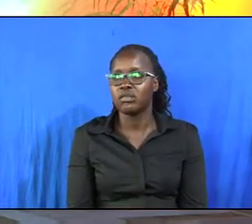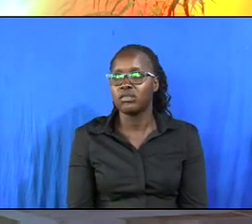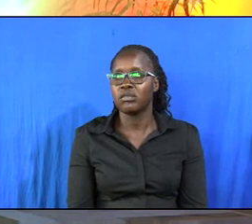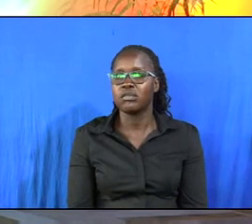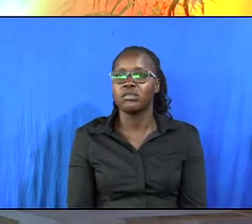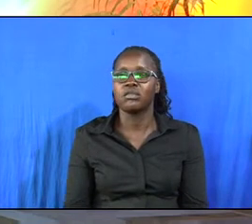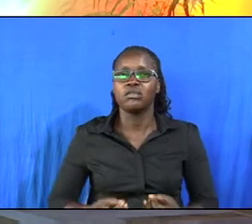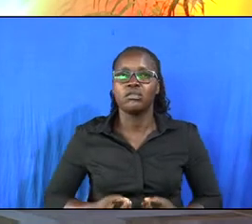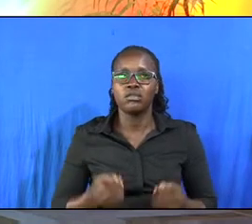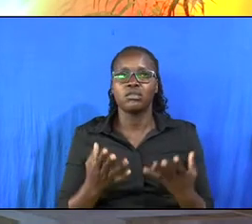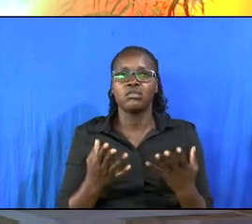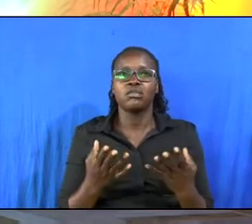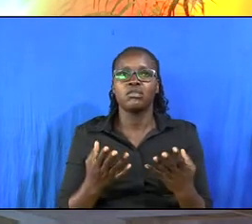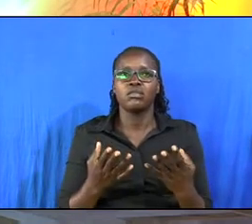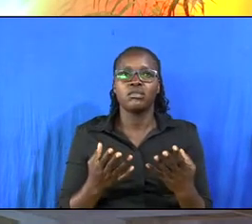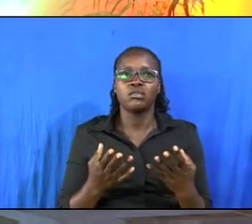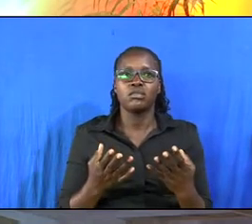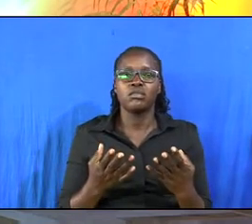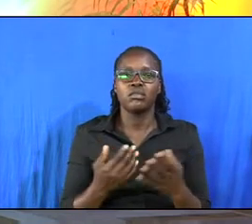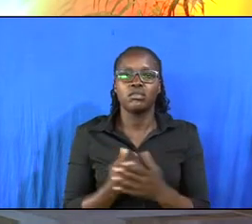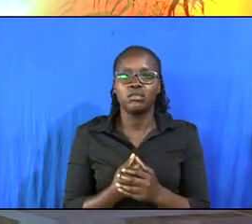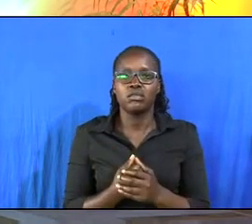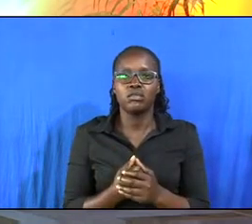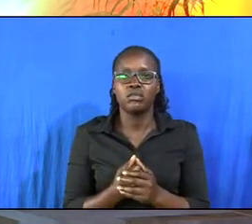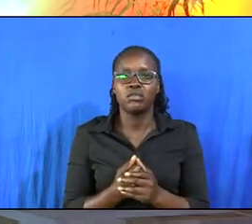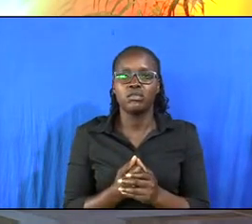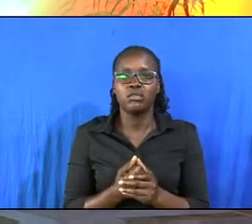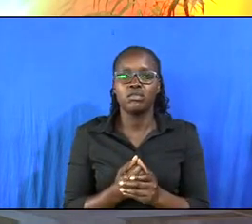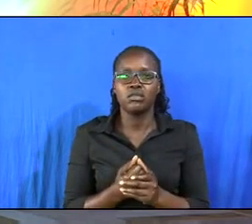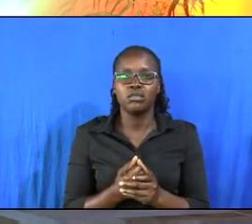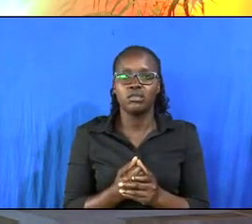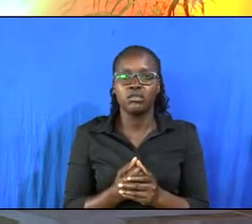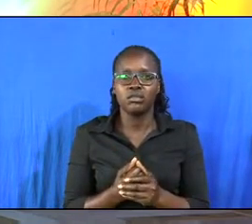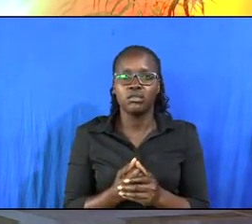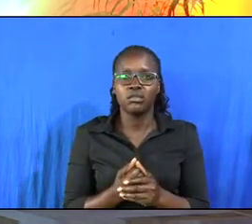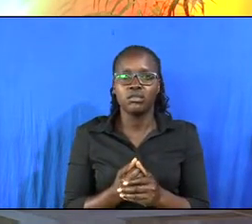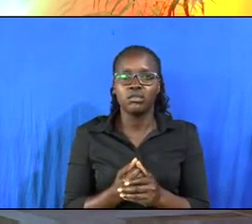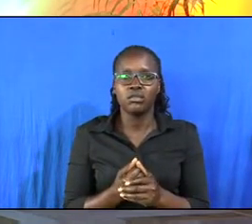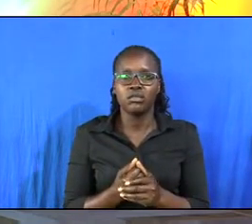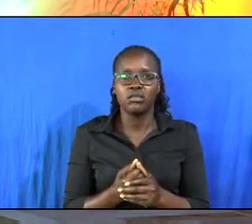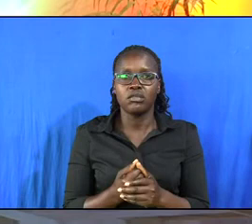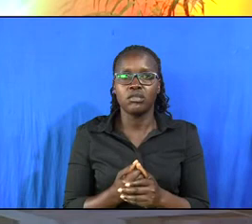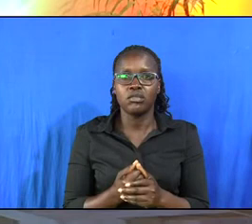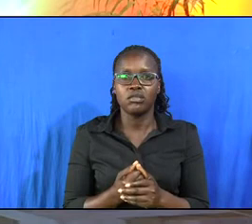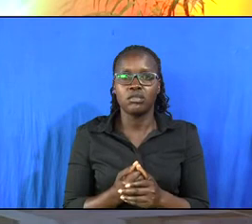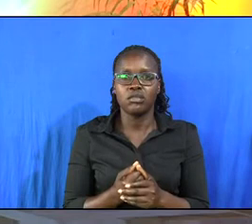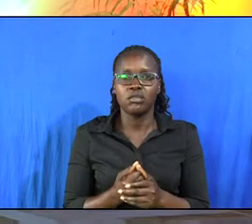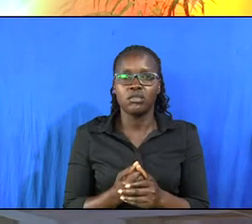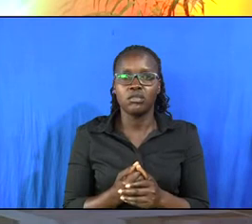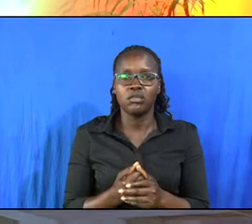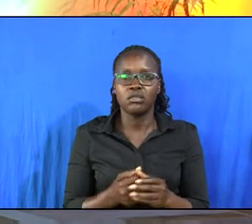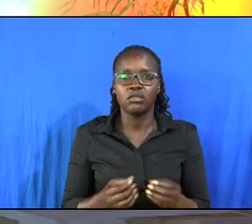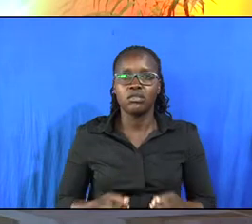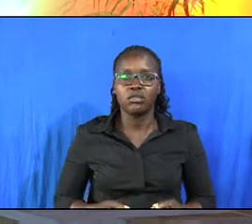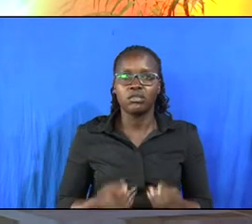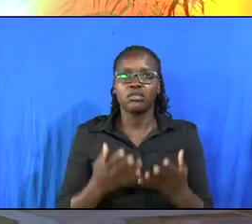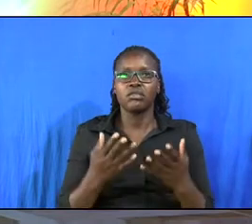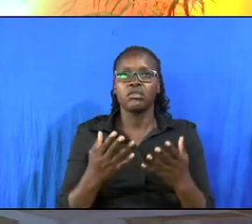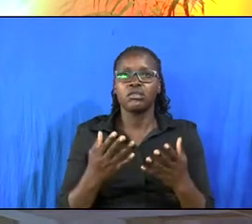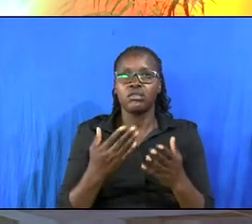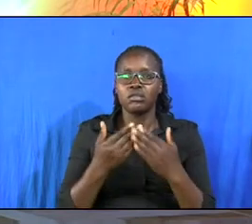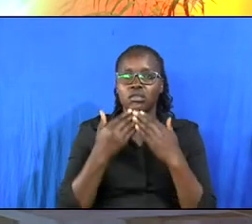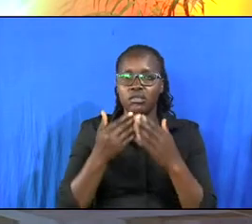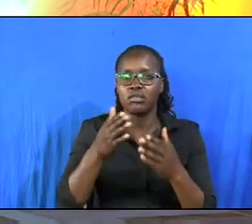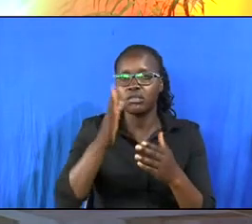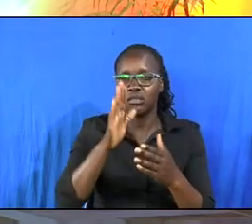15. Sacrifice thanks offerings. This is in NIV, New International Version. Sacrifice thanks offerings to God.